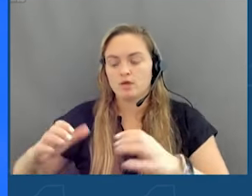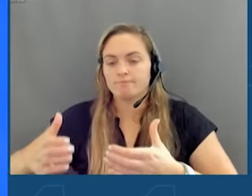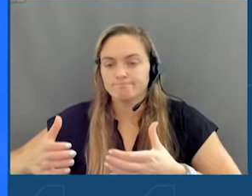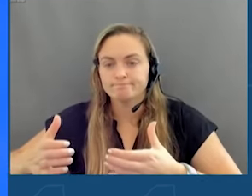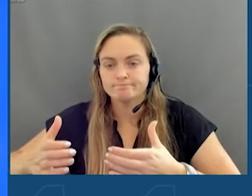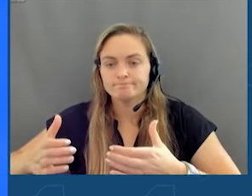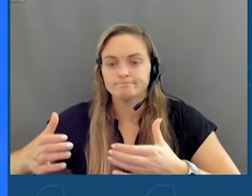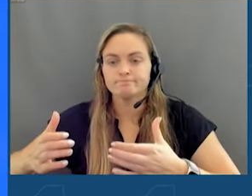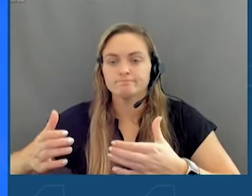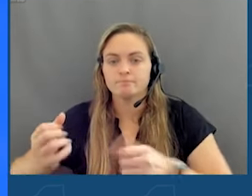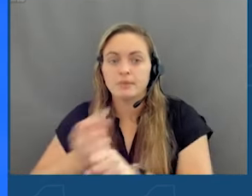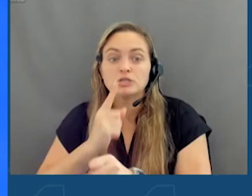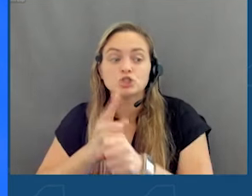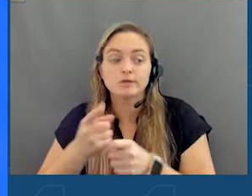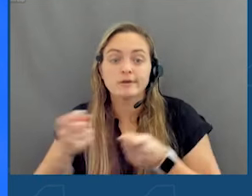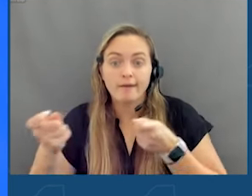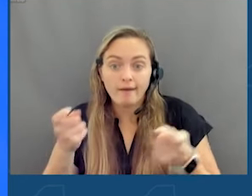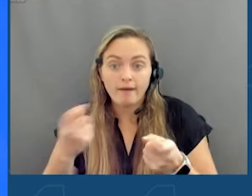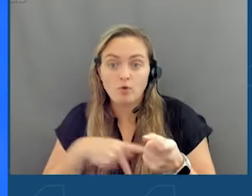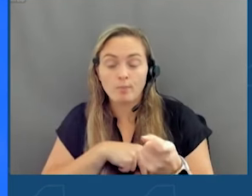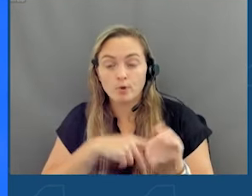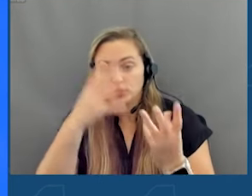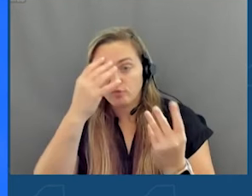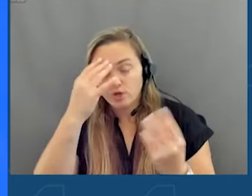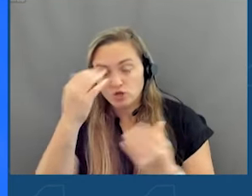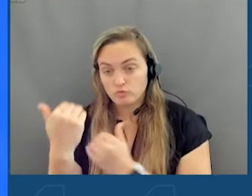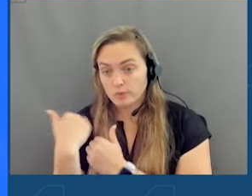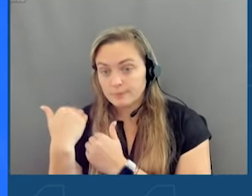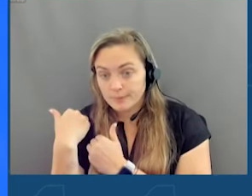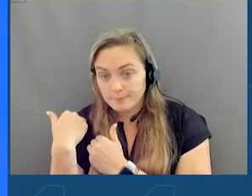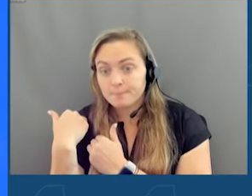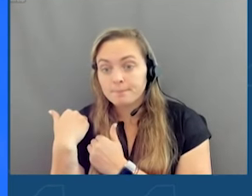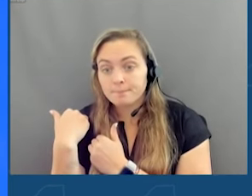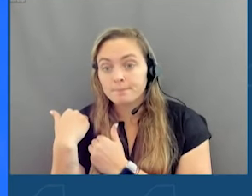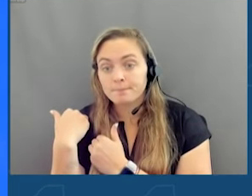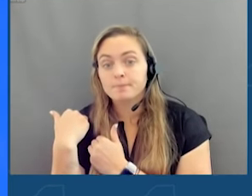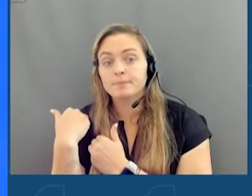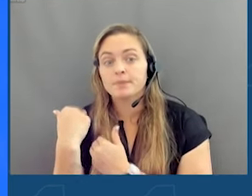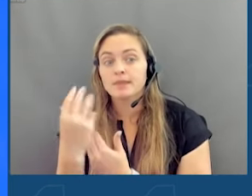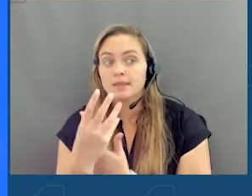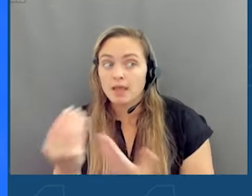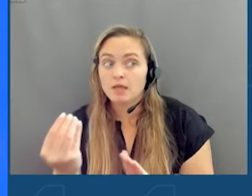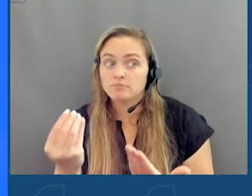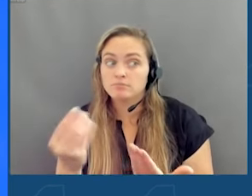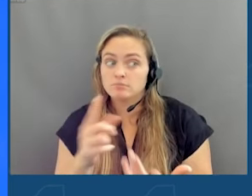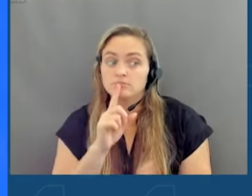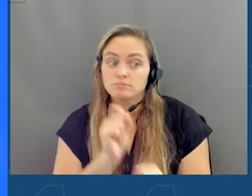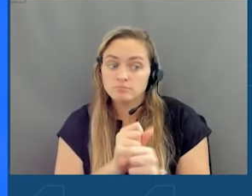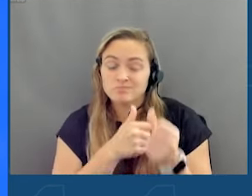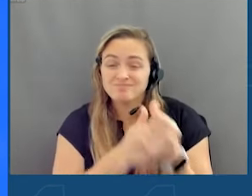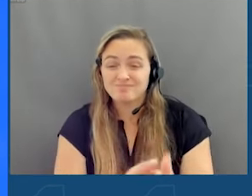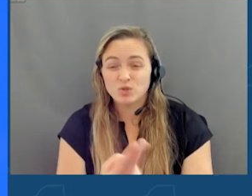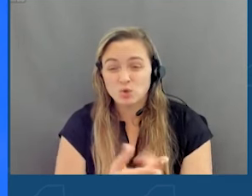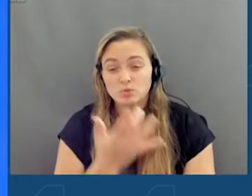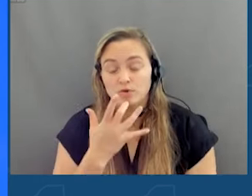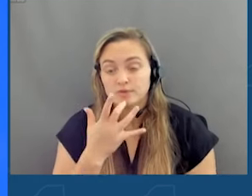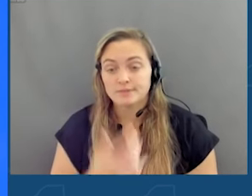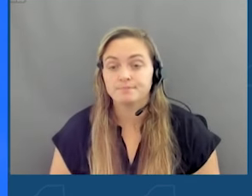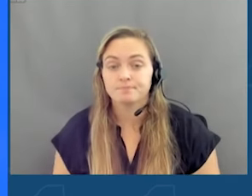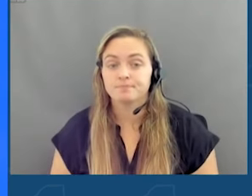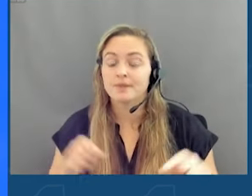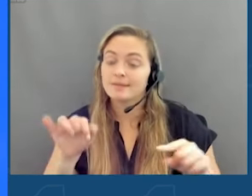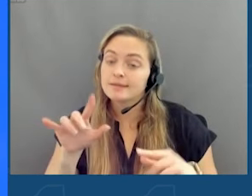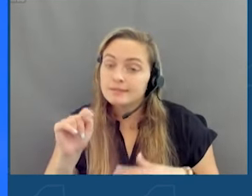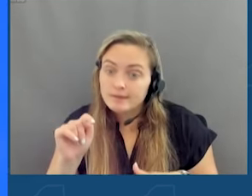ensuring that they can handle personal data responsibly and in line with actual user preferences. This act